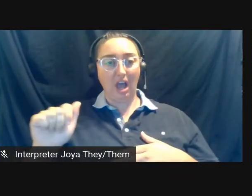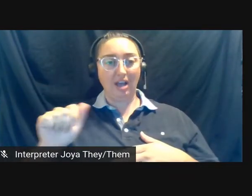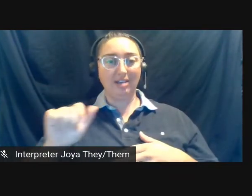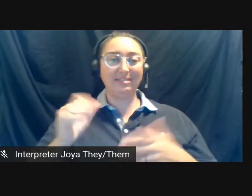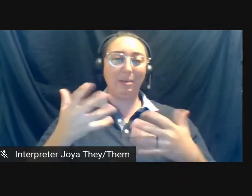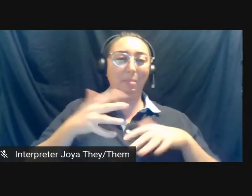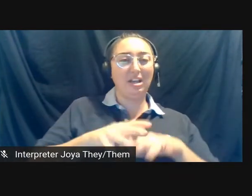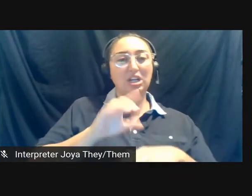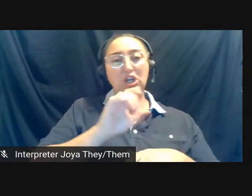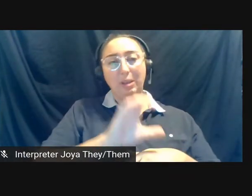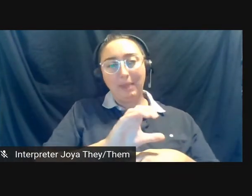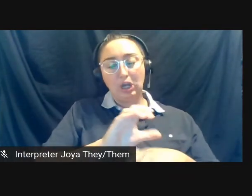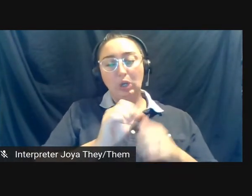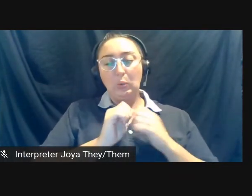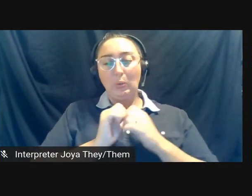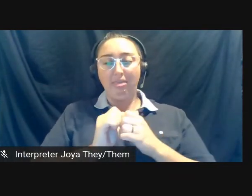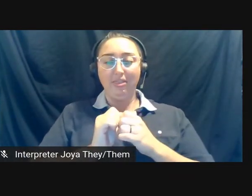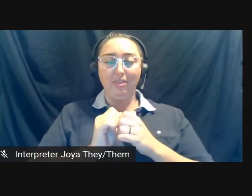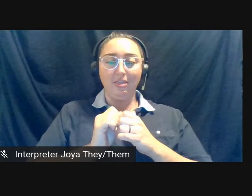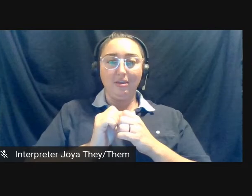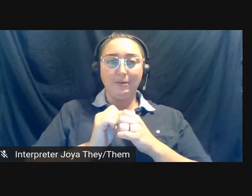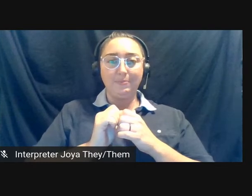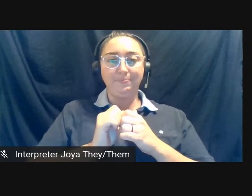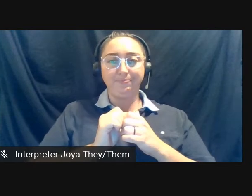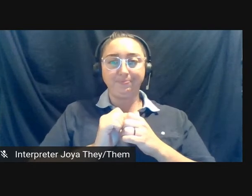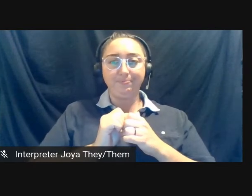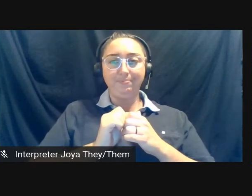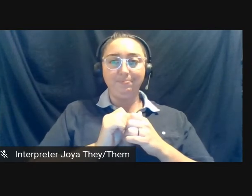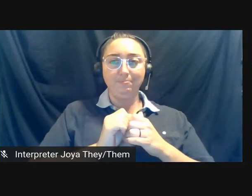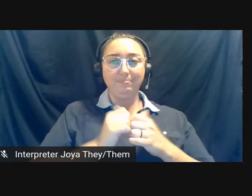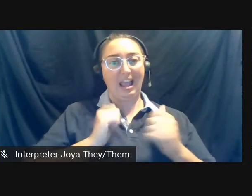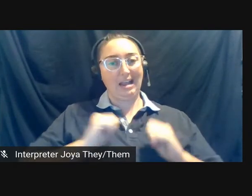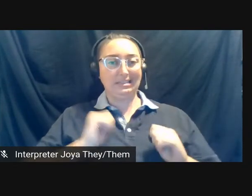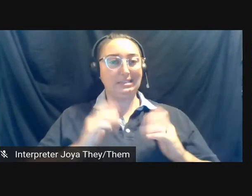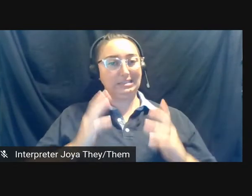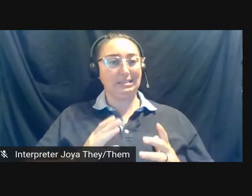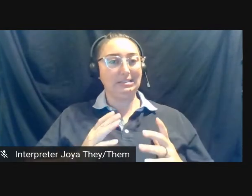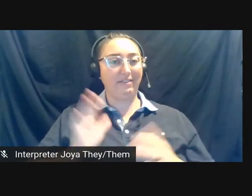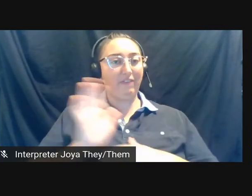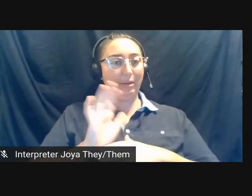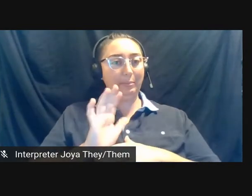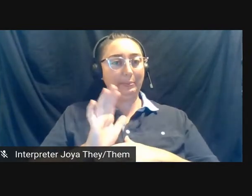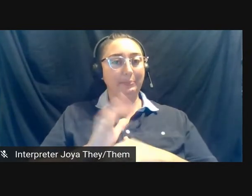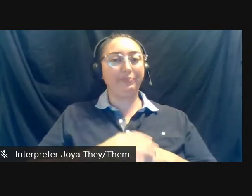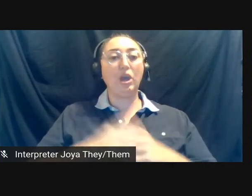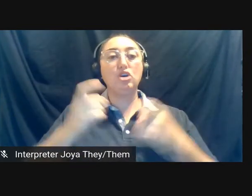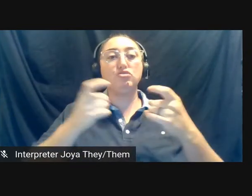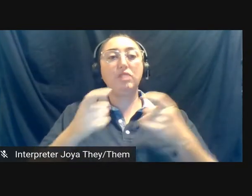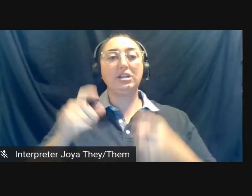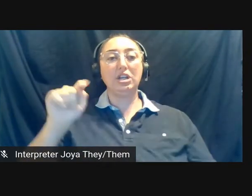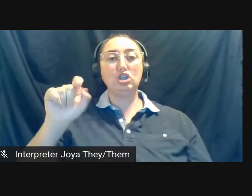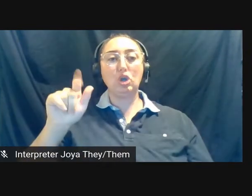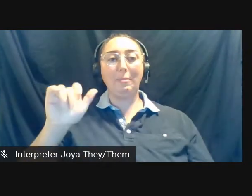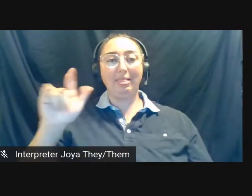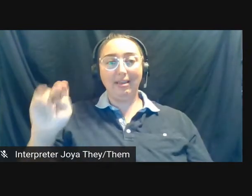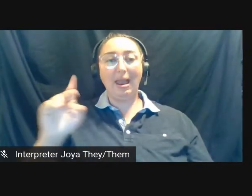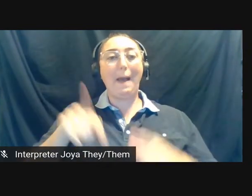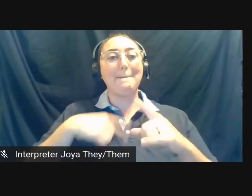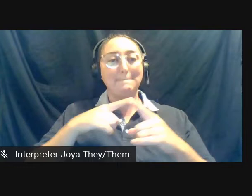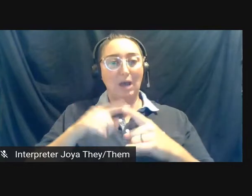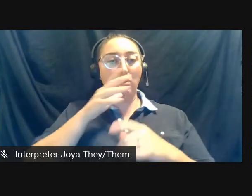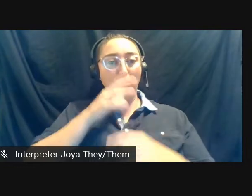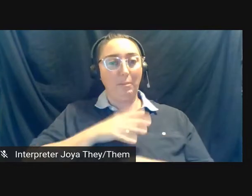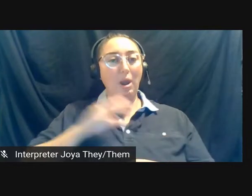and acted film directed by Tourmaline about Marsha P.